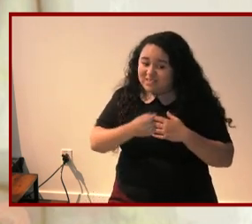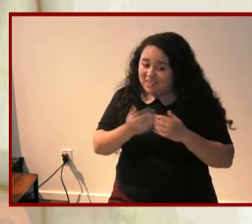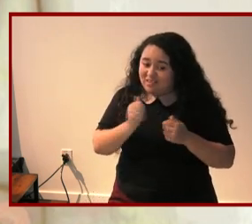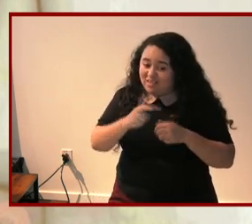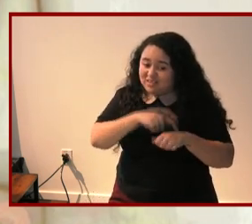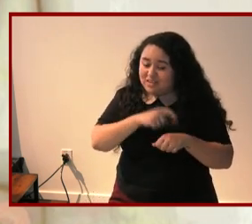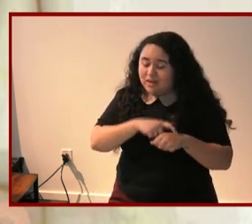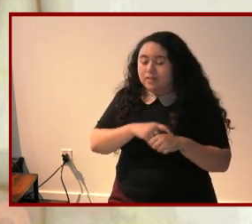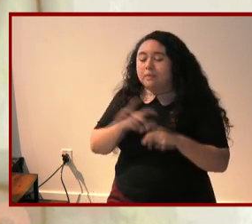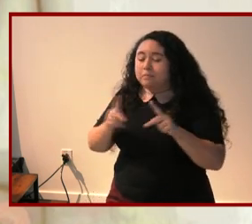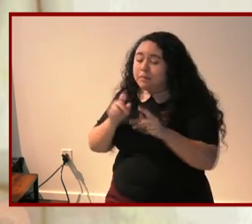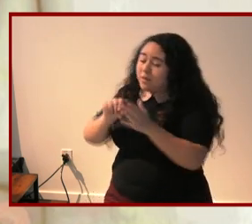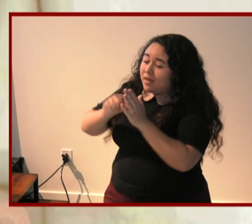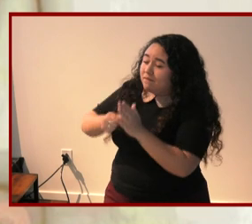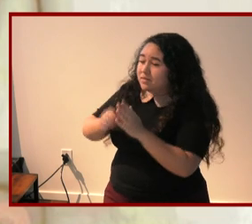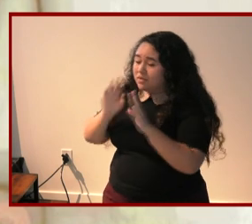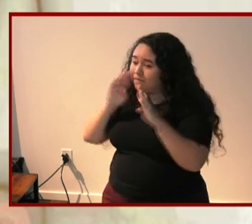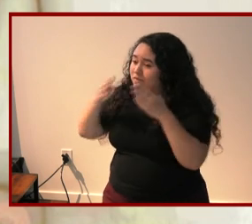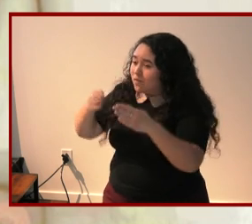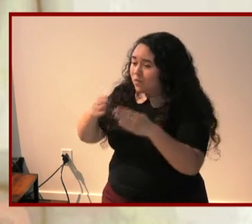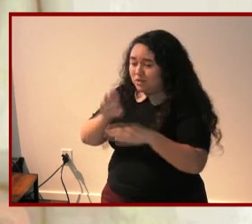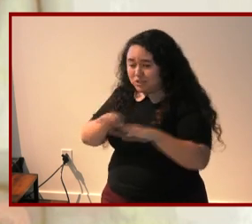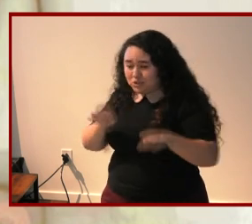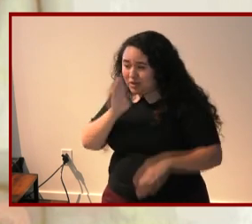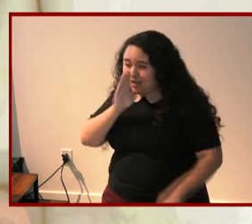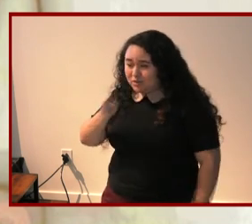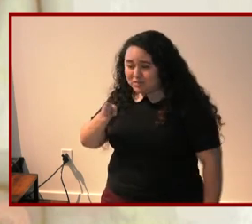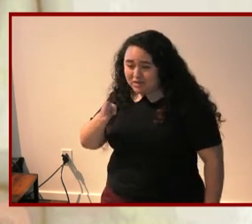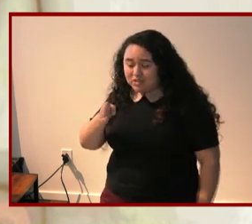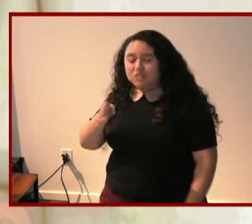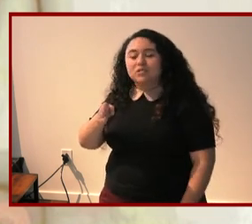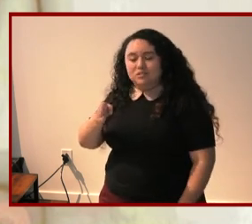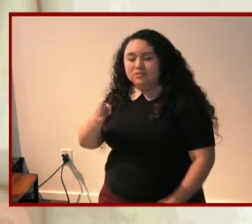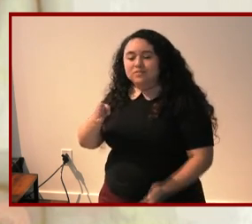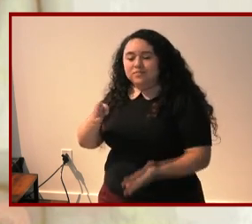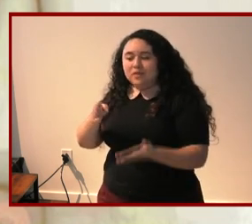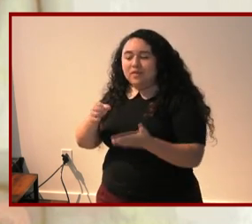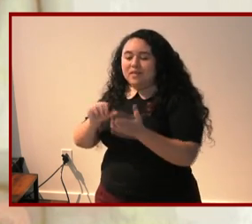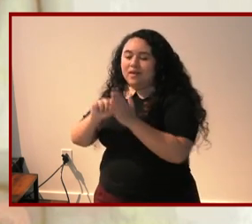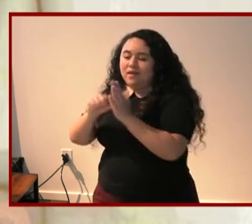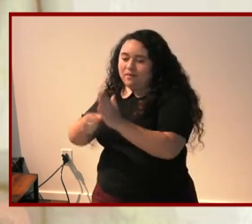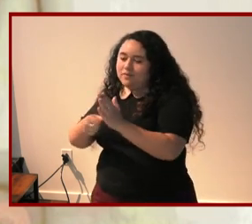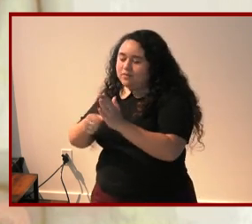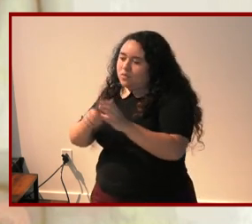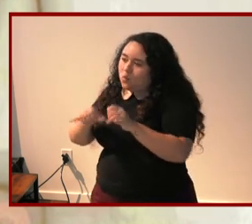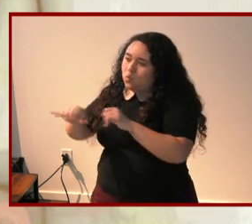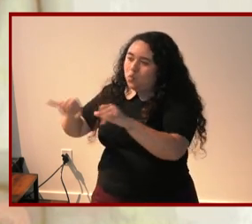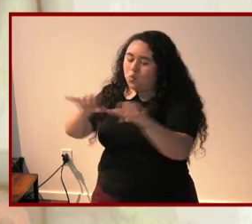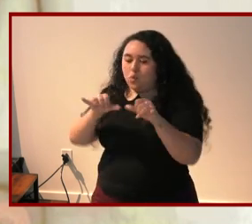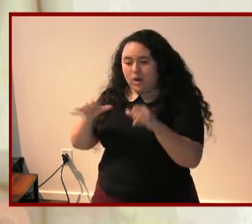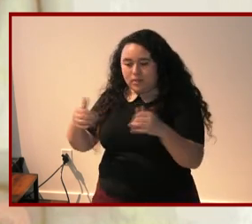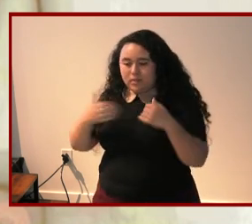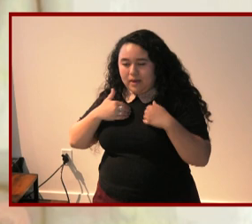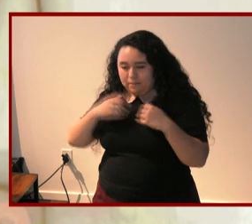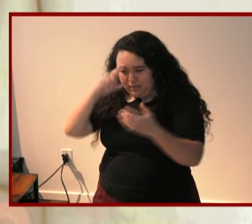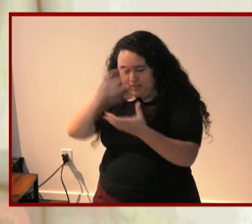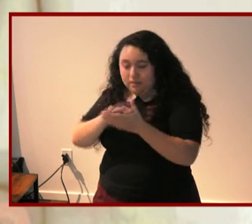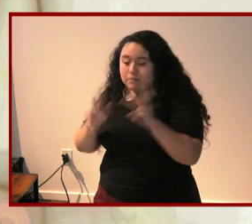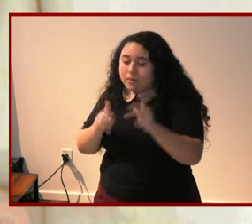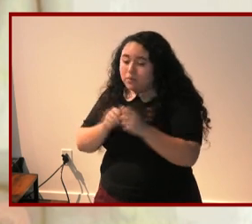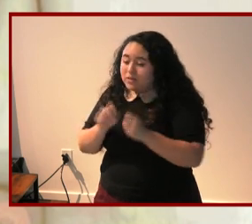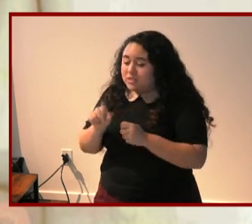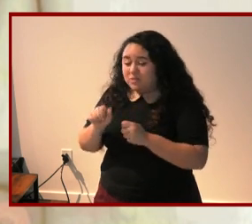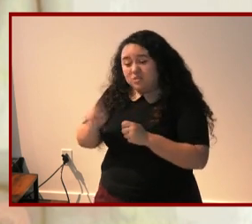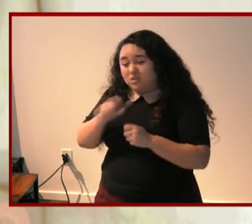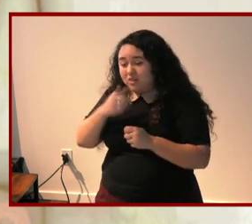future heterosexuality speaks directly to the often unspoken but widely held belief that people with disabilities should not reproduce